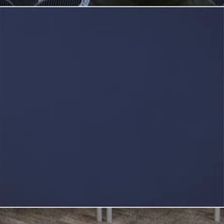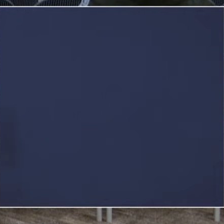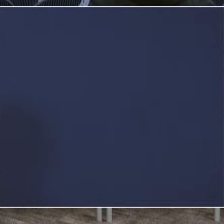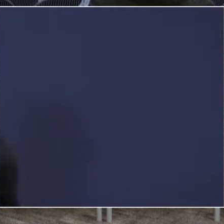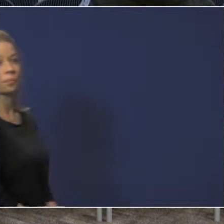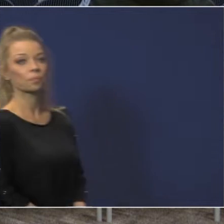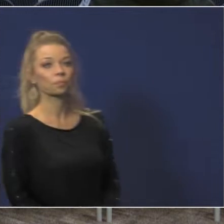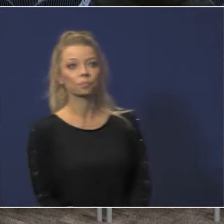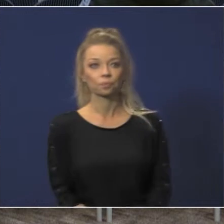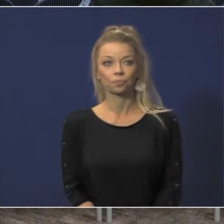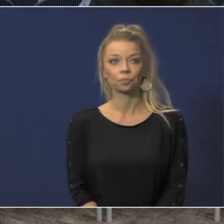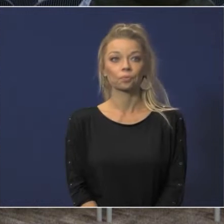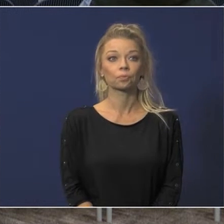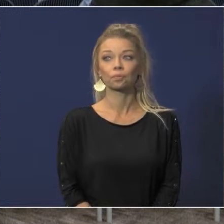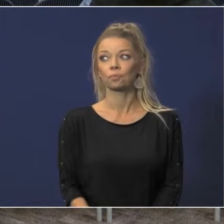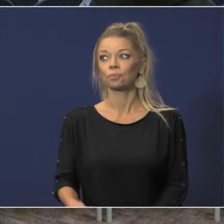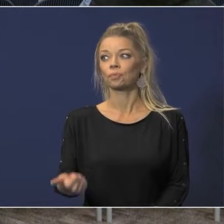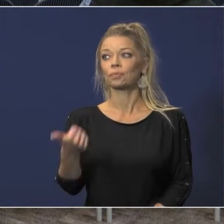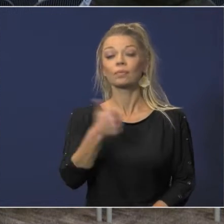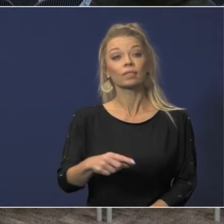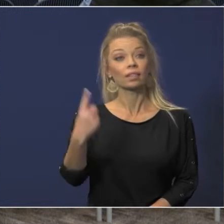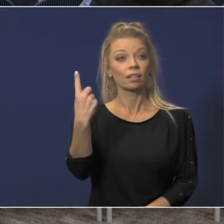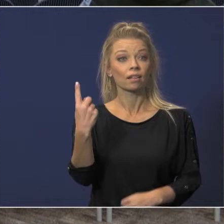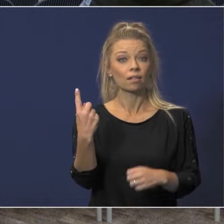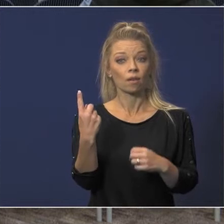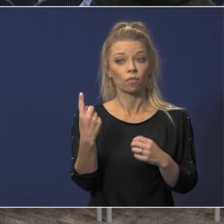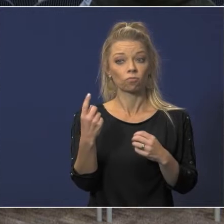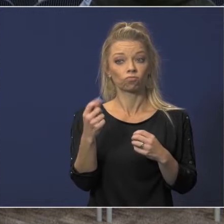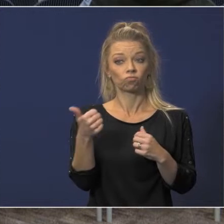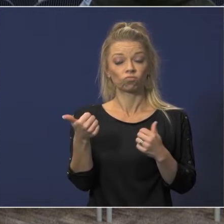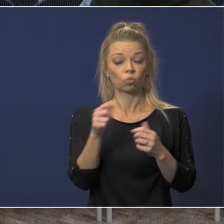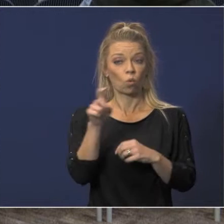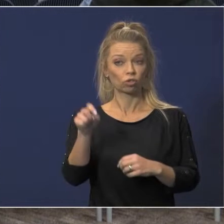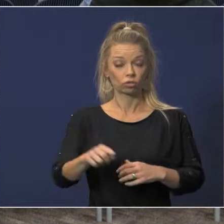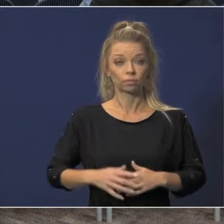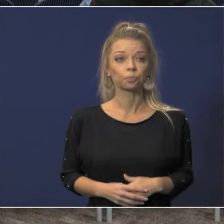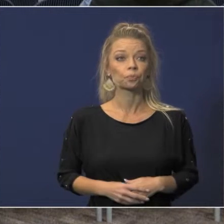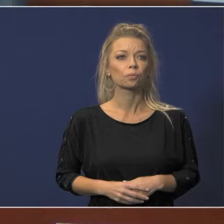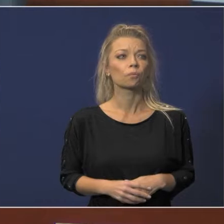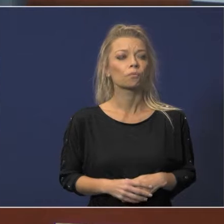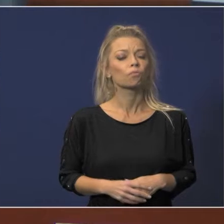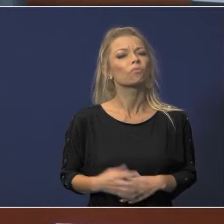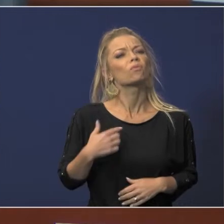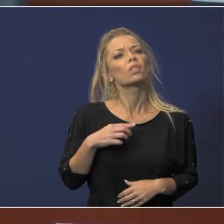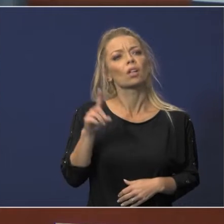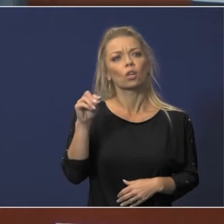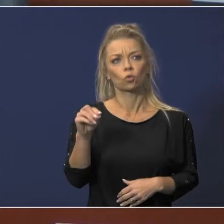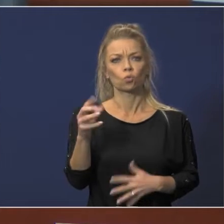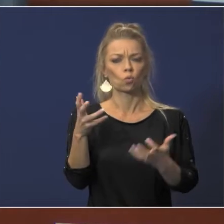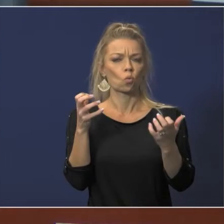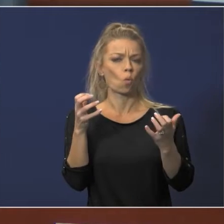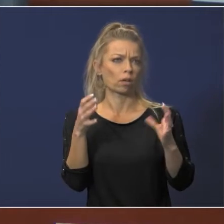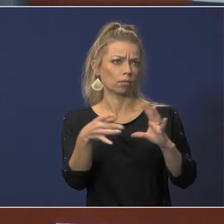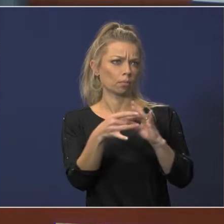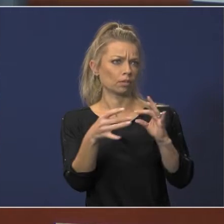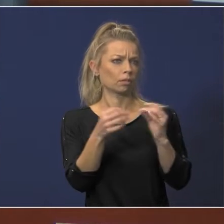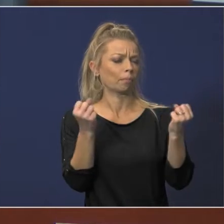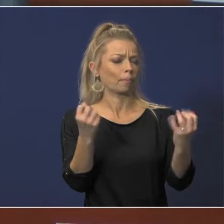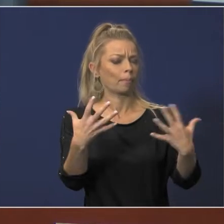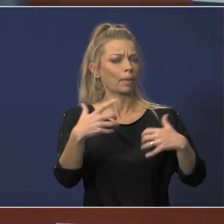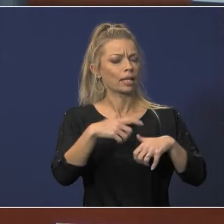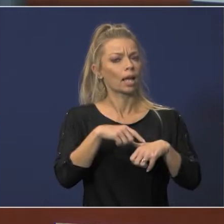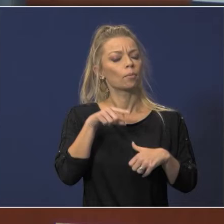Any other questions from board members? One thing I do want to I do want to point out because a lot of times you'll hear